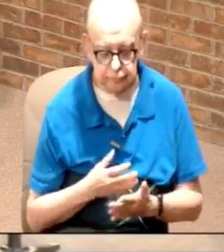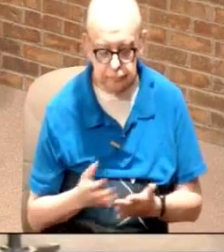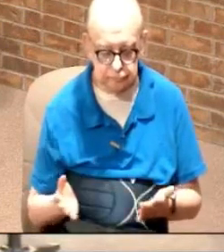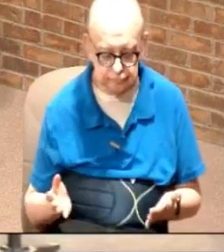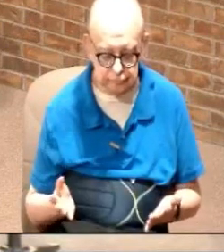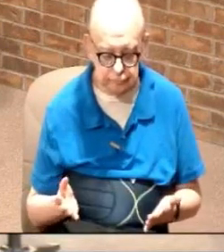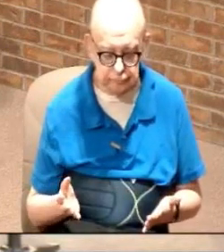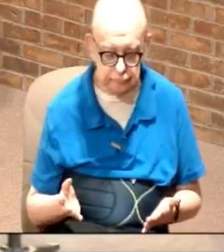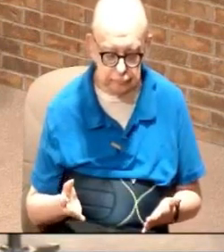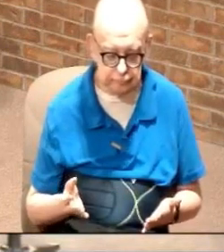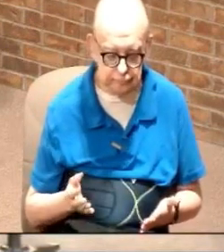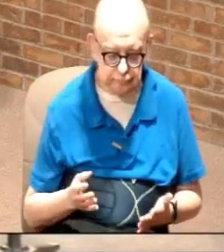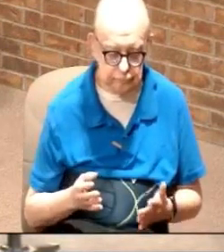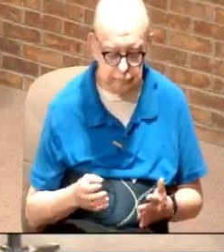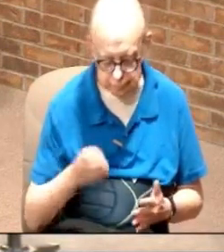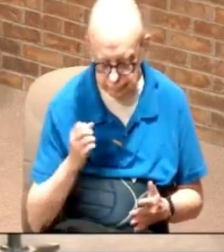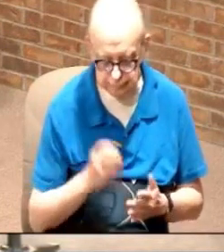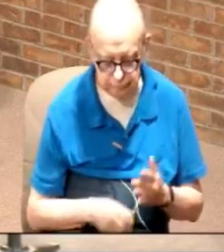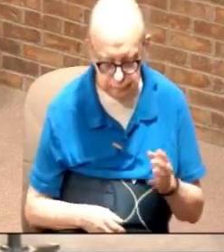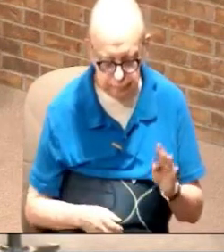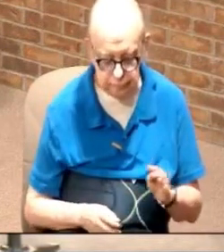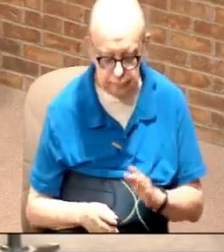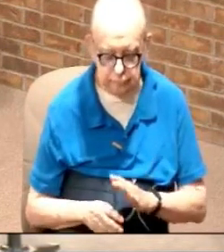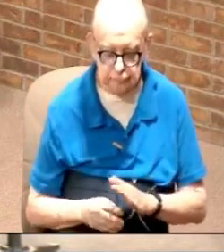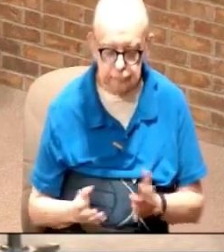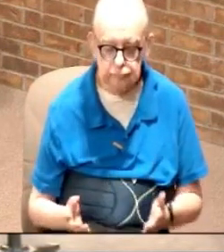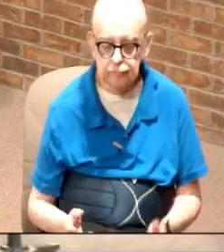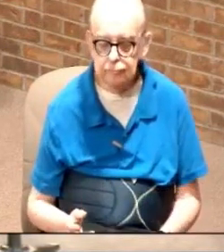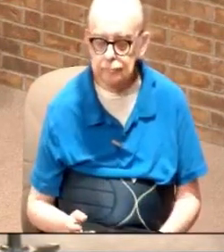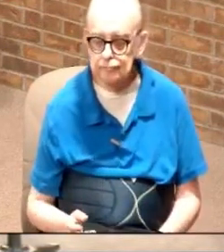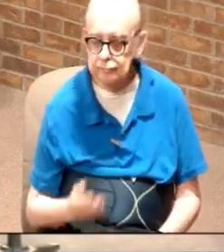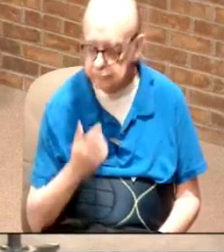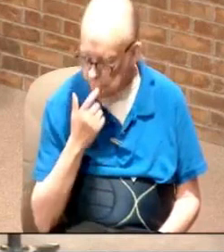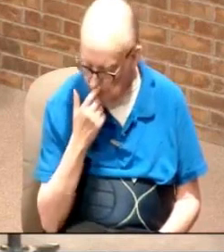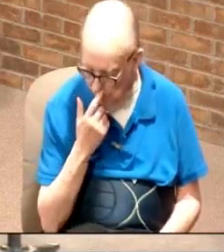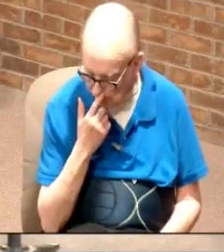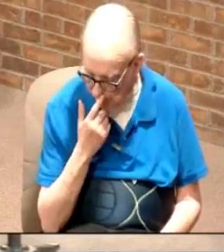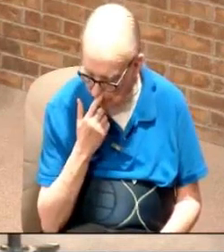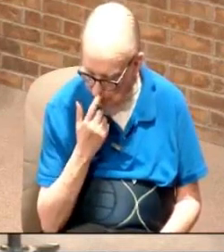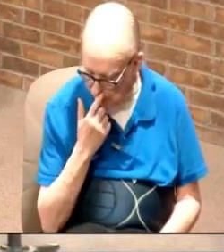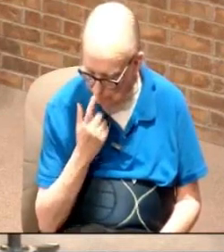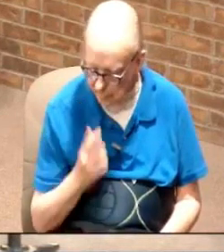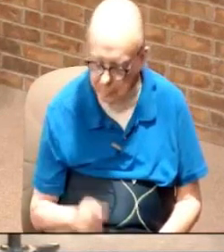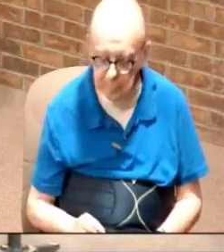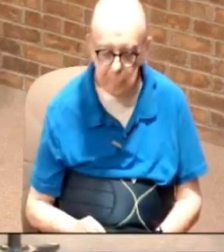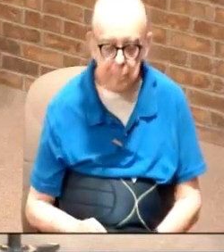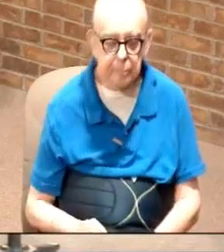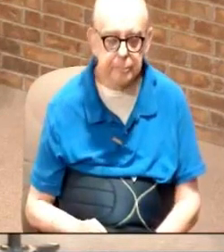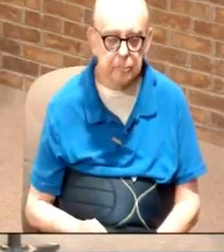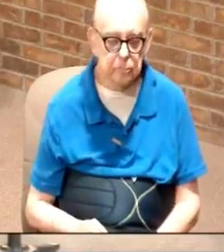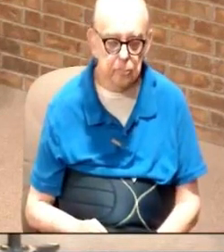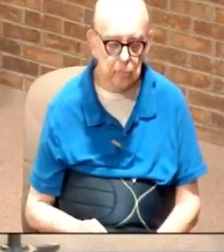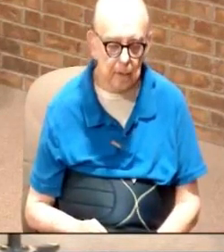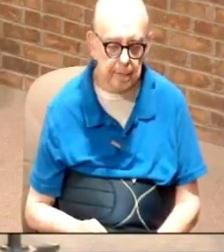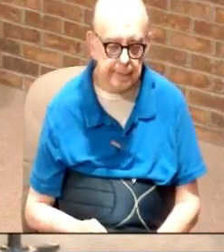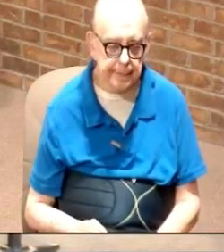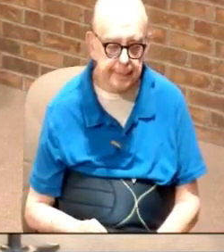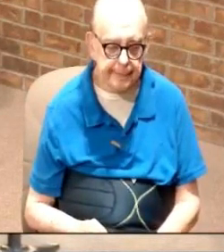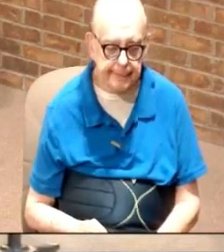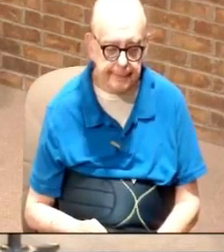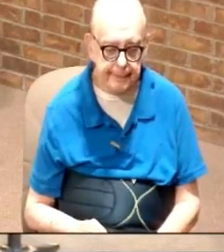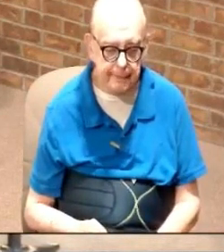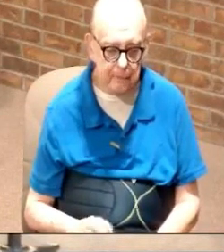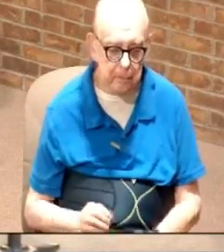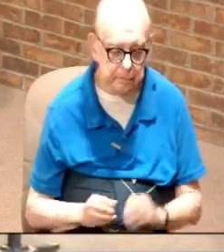again Ephesians 4 13 I already told you about that one I don't have to keep hammering that at you how am I doing